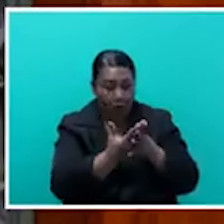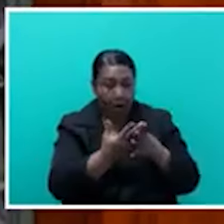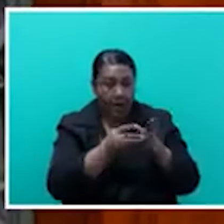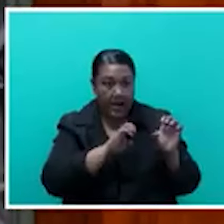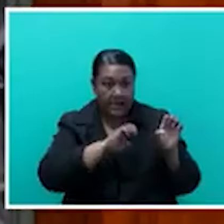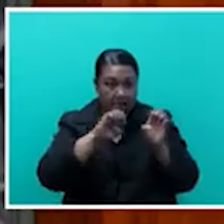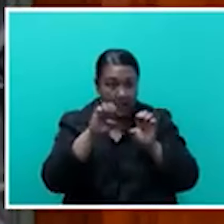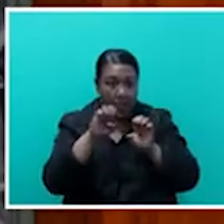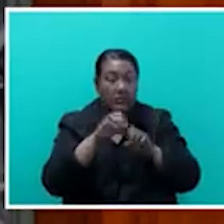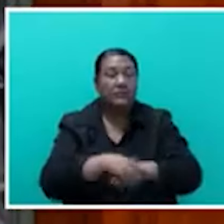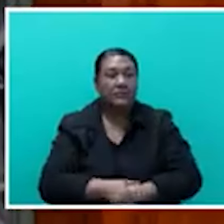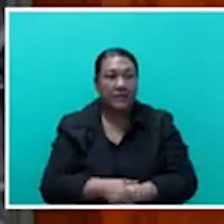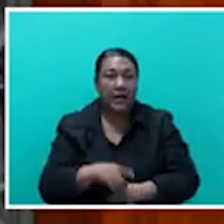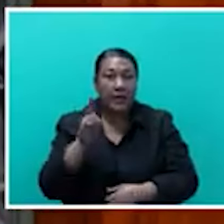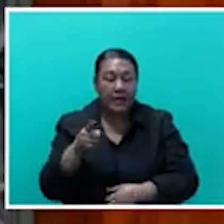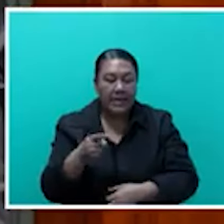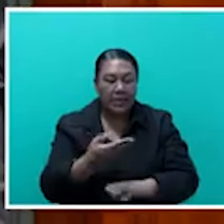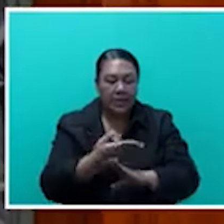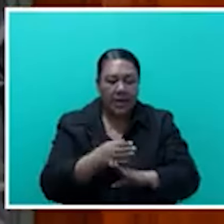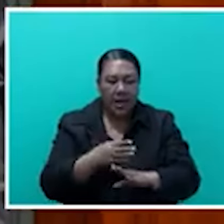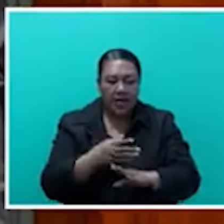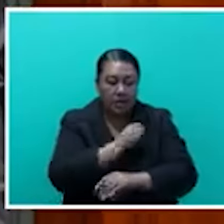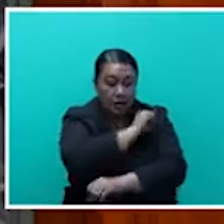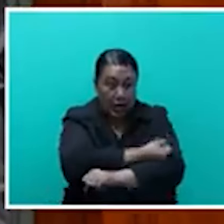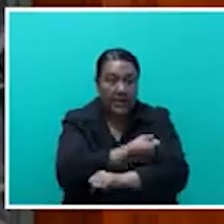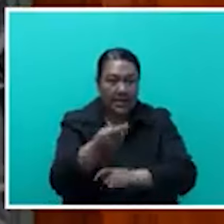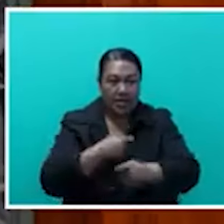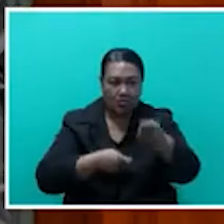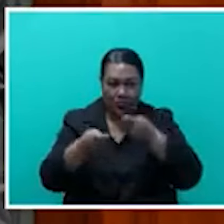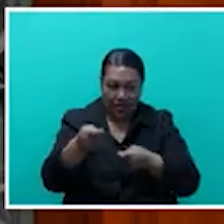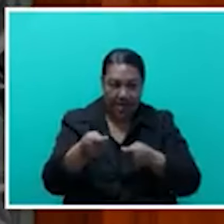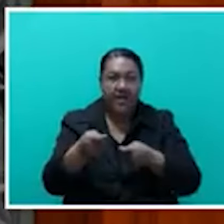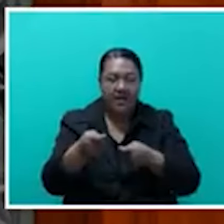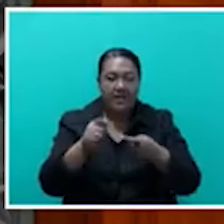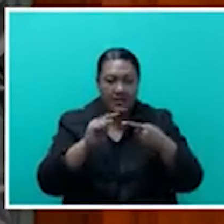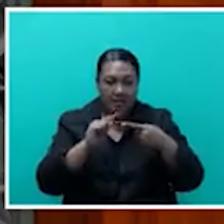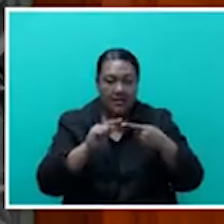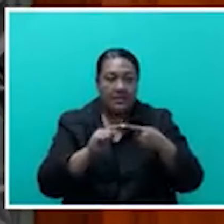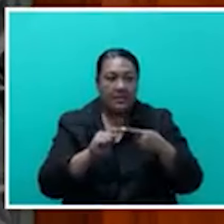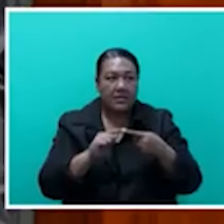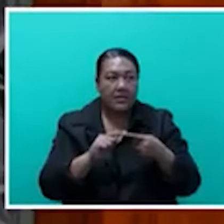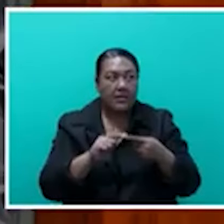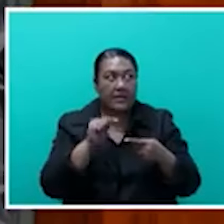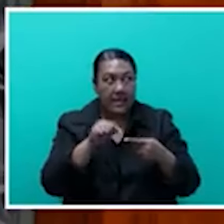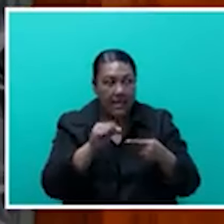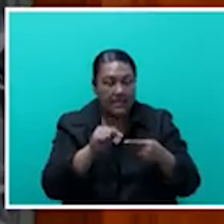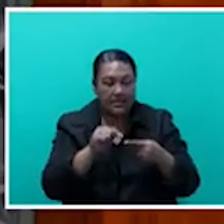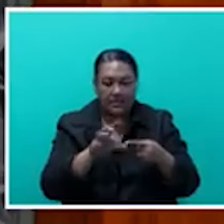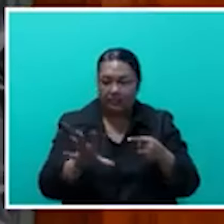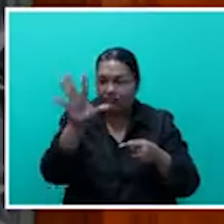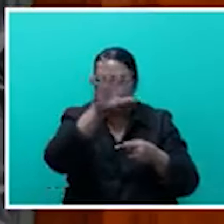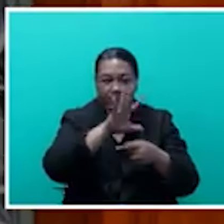our trade and I think that's the only region where the balance of trade is in our favour. Most of the places around the world,